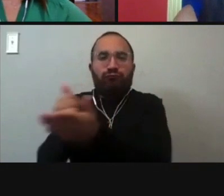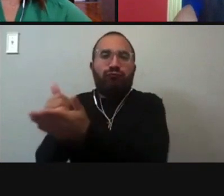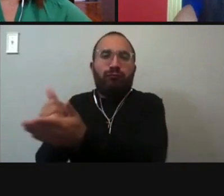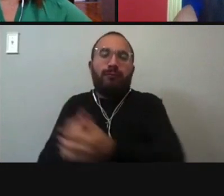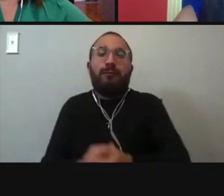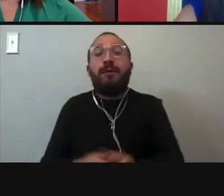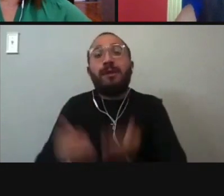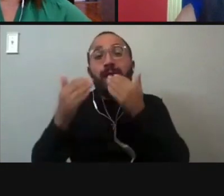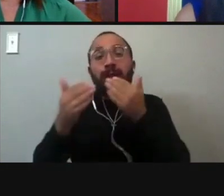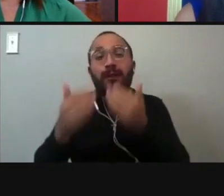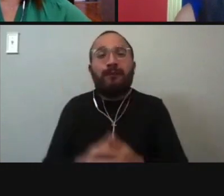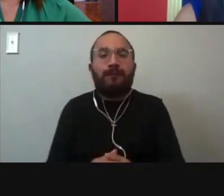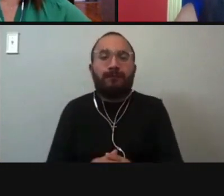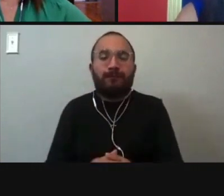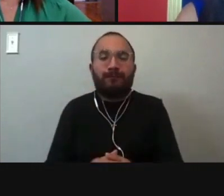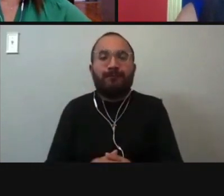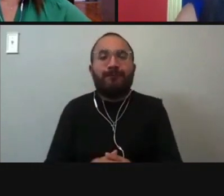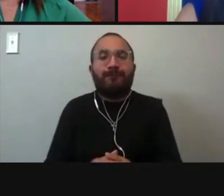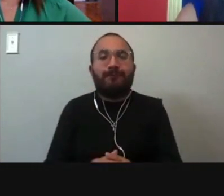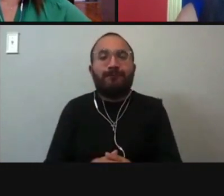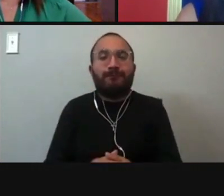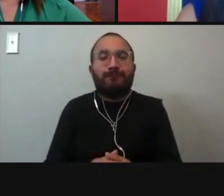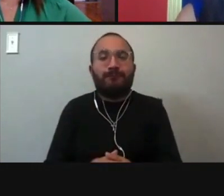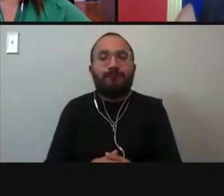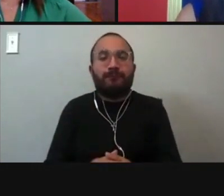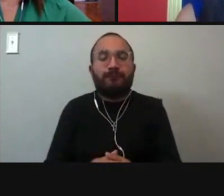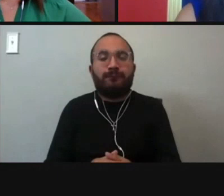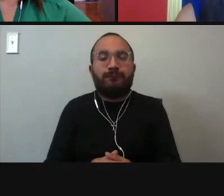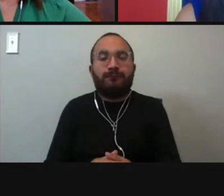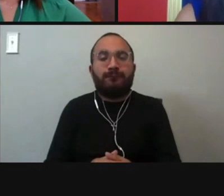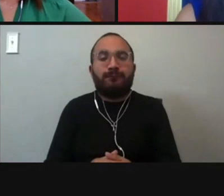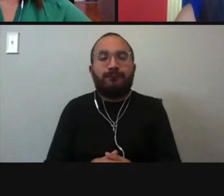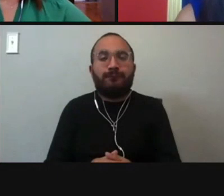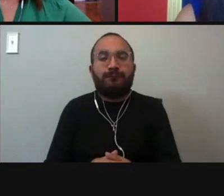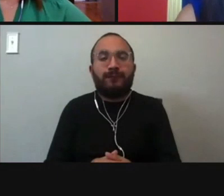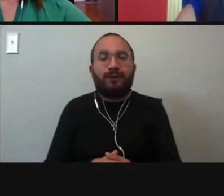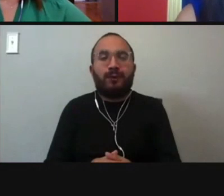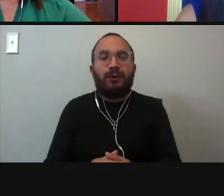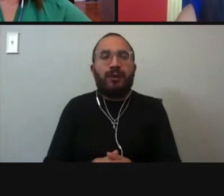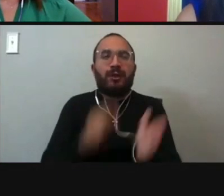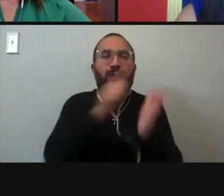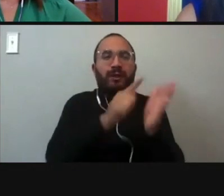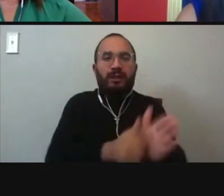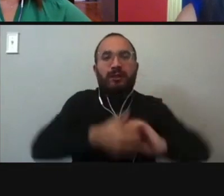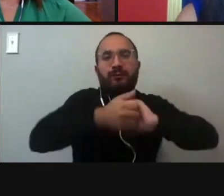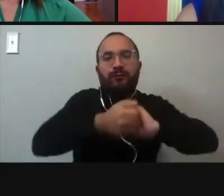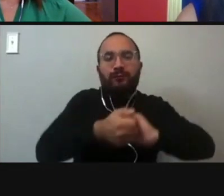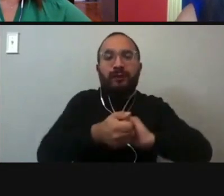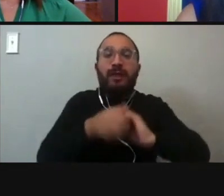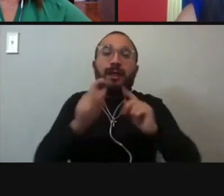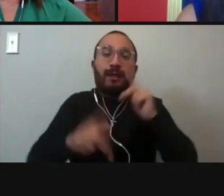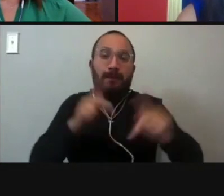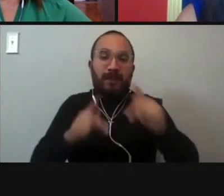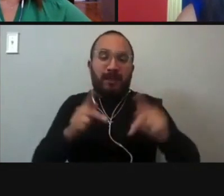Great. Thank you so much. Um, so what the relationship between law enforcement and communities of color under a close